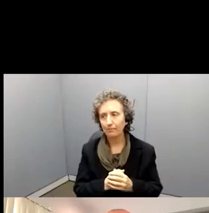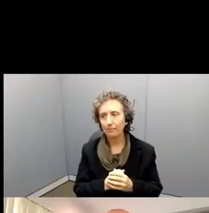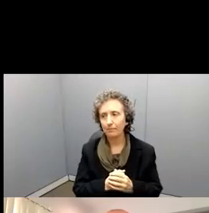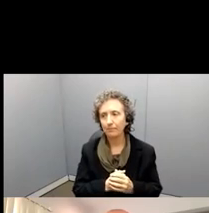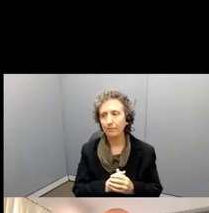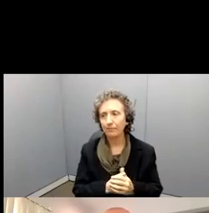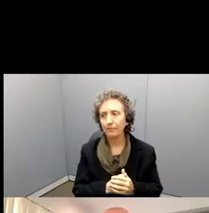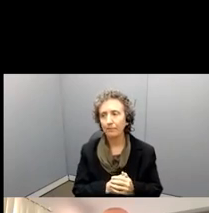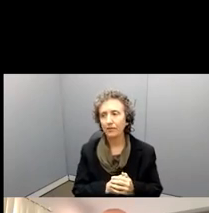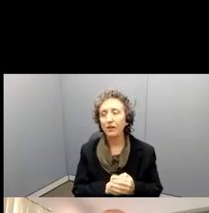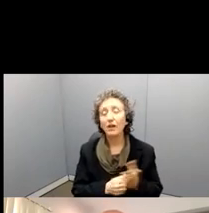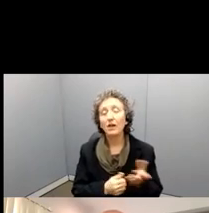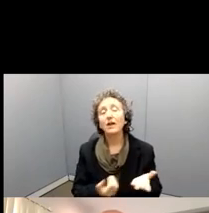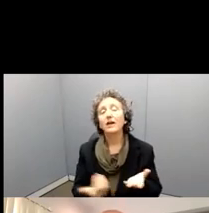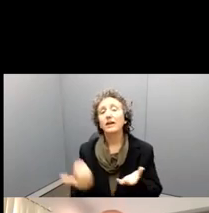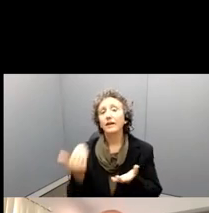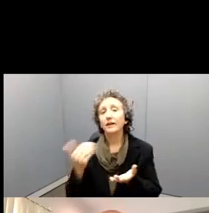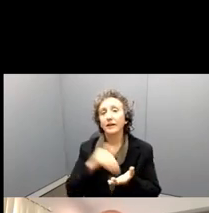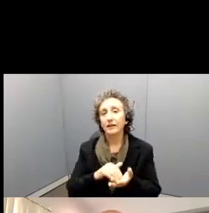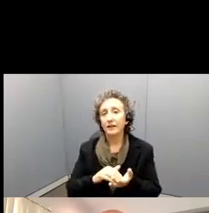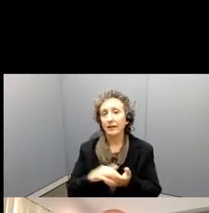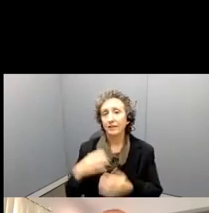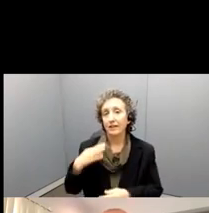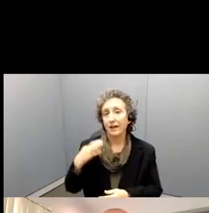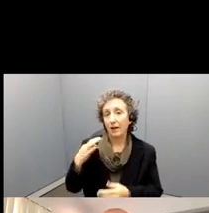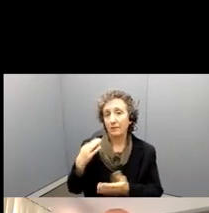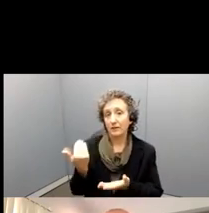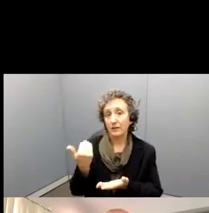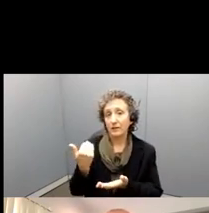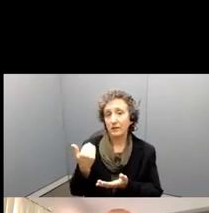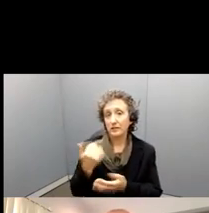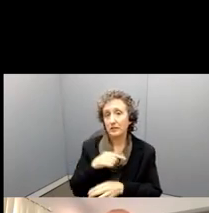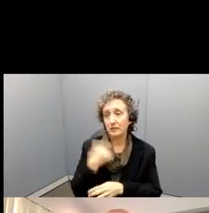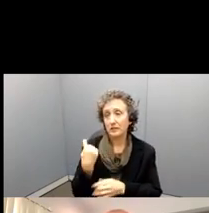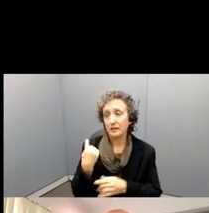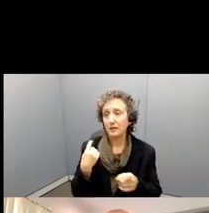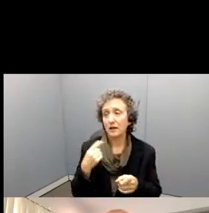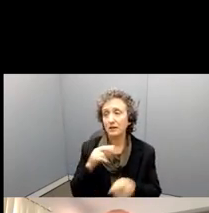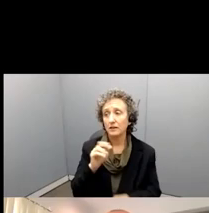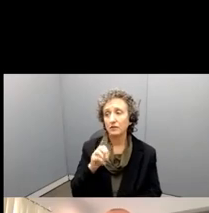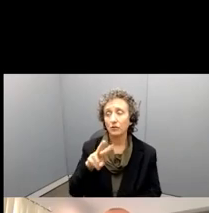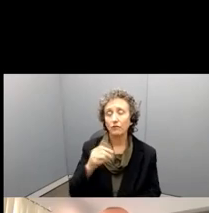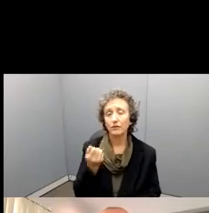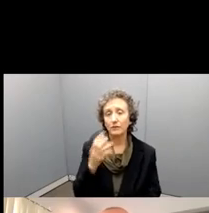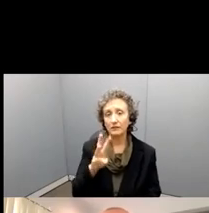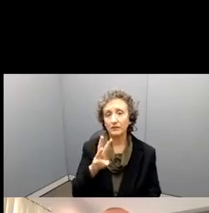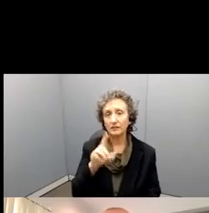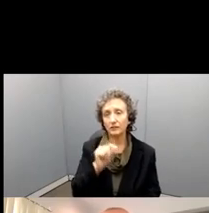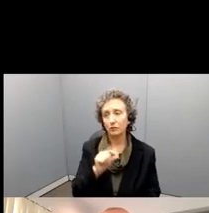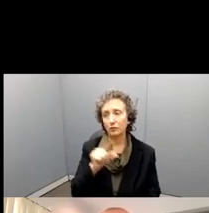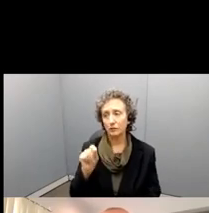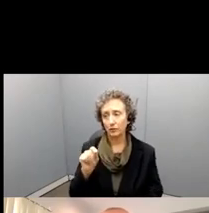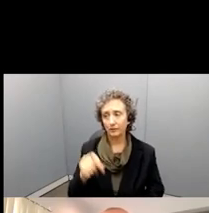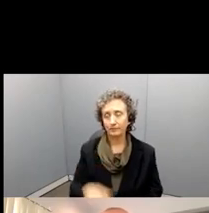And again, our application deadline is on November 16th.